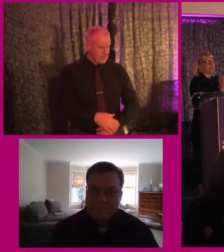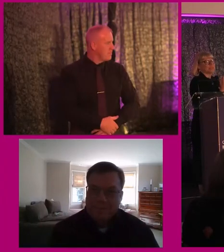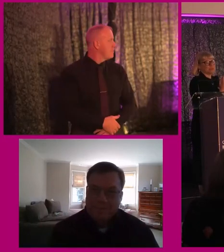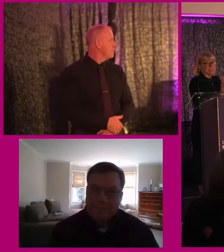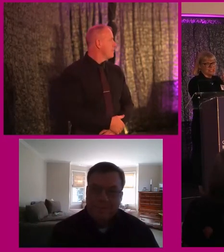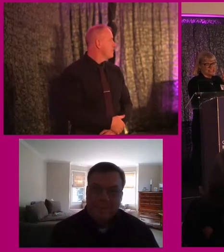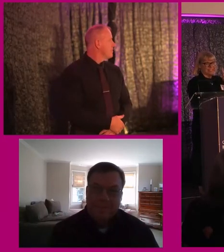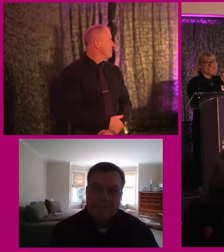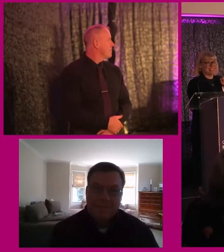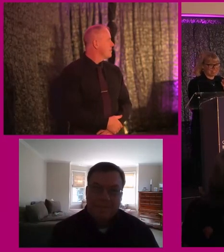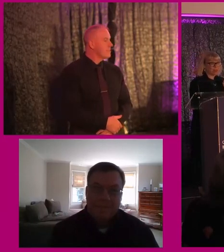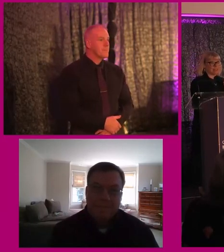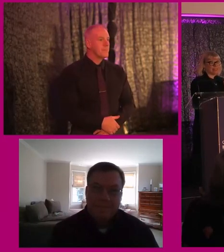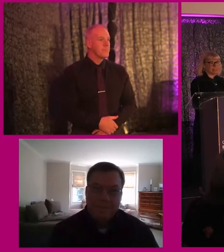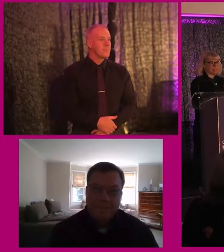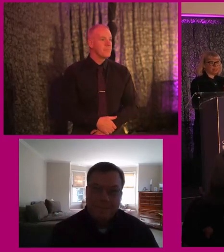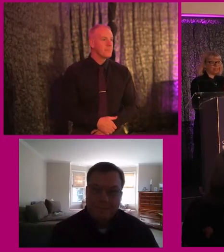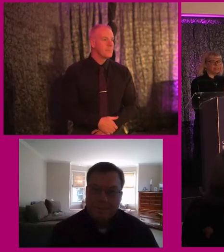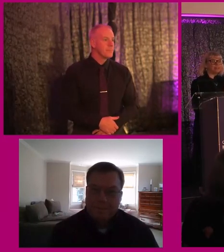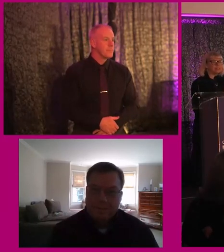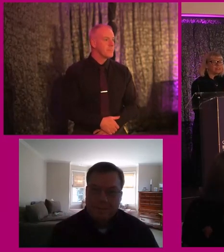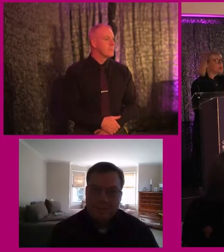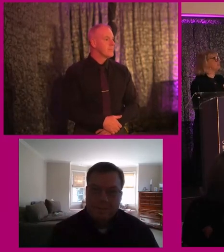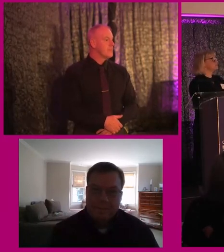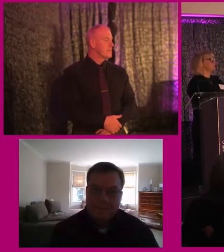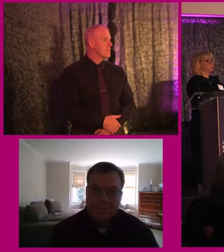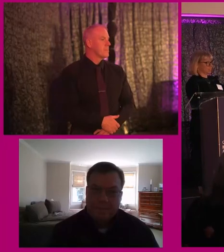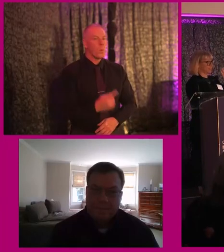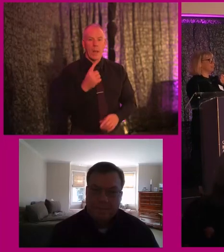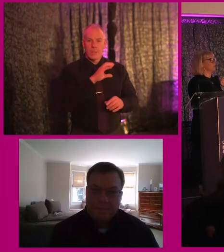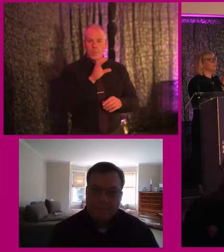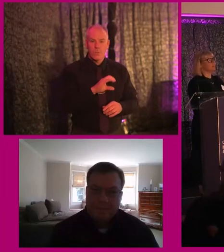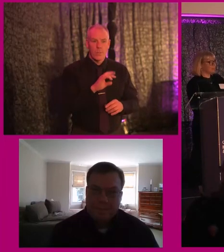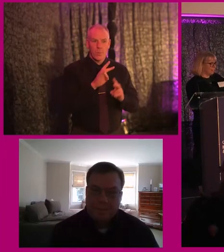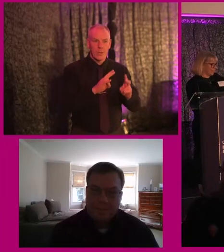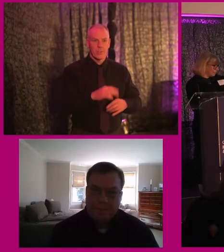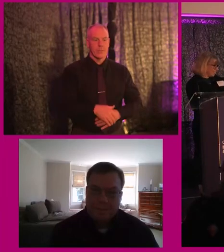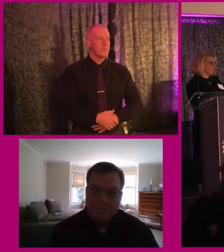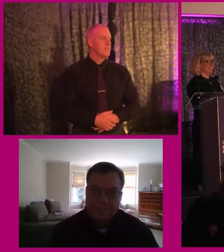I will, if I may just ask, is that okay? Can I continue on? There's some Zoom questions. Oh, there's some Zoom questions. Thank you.